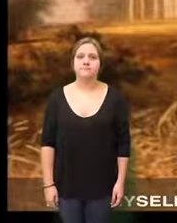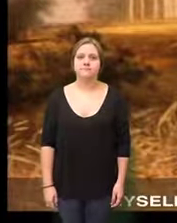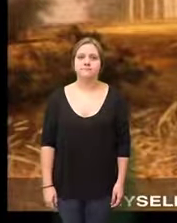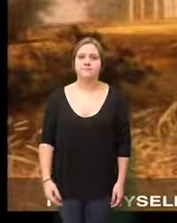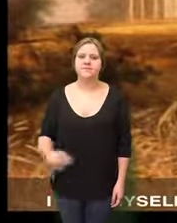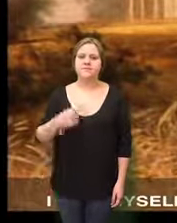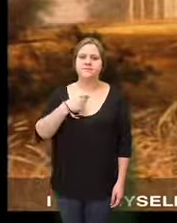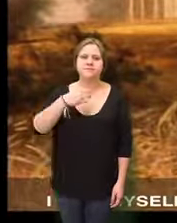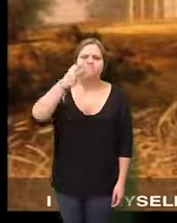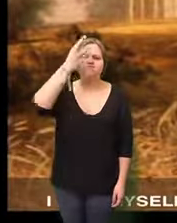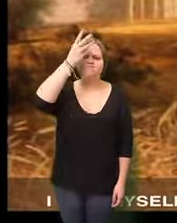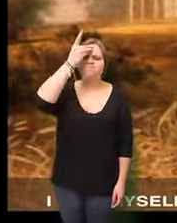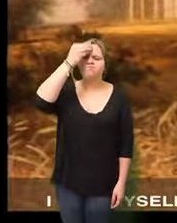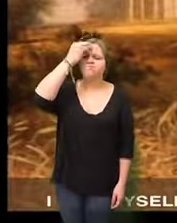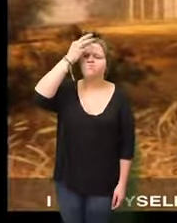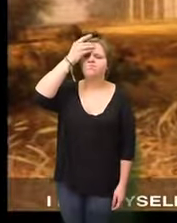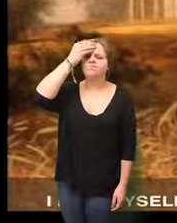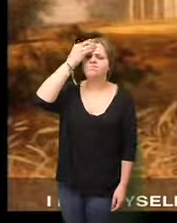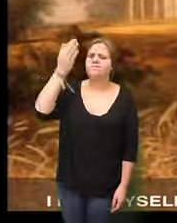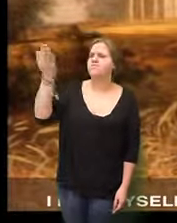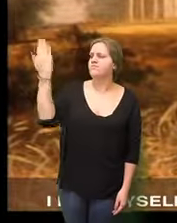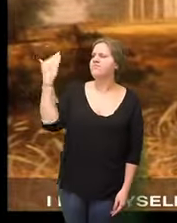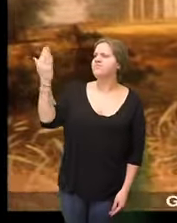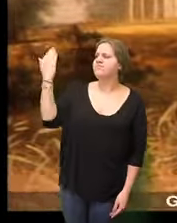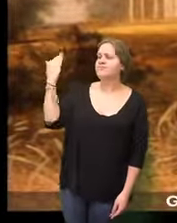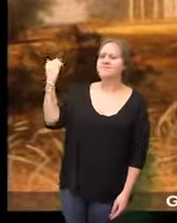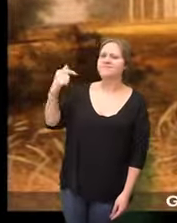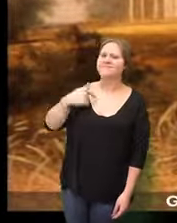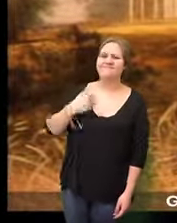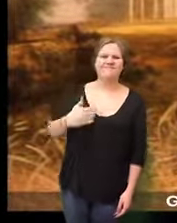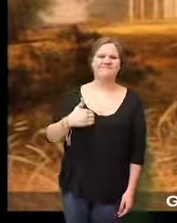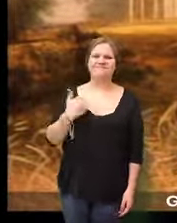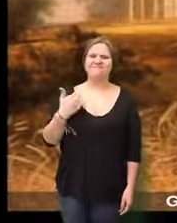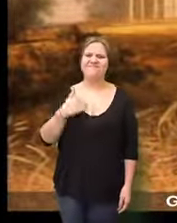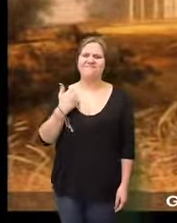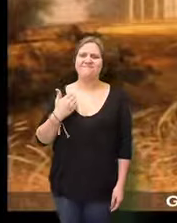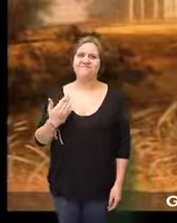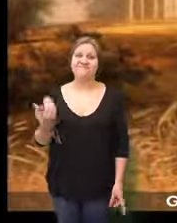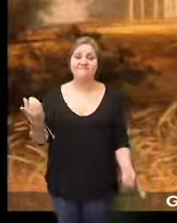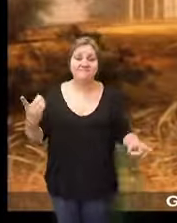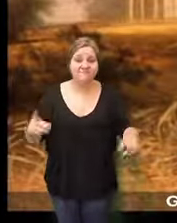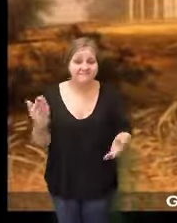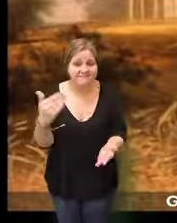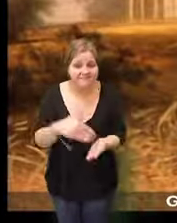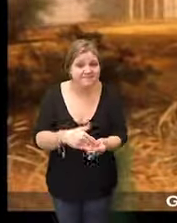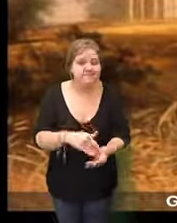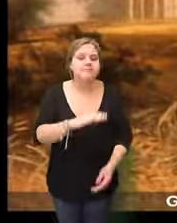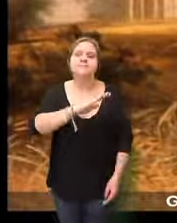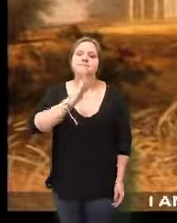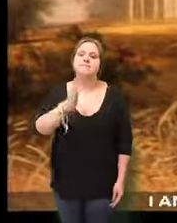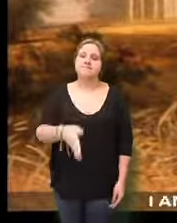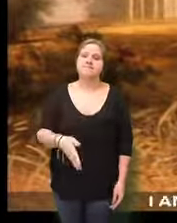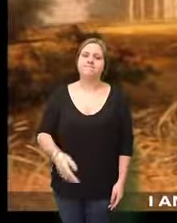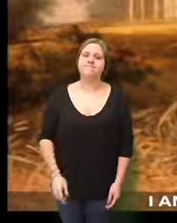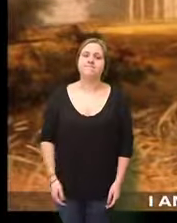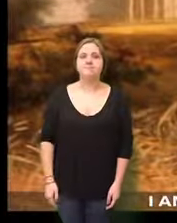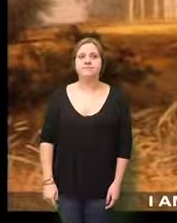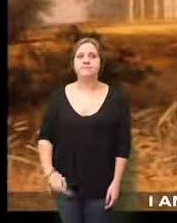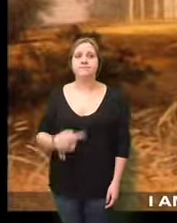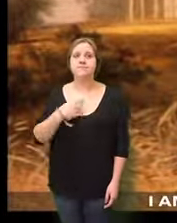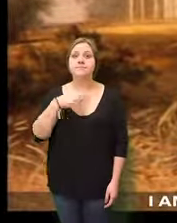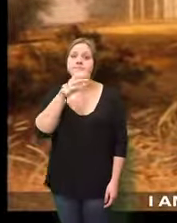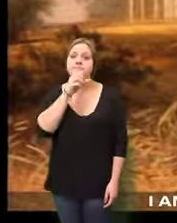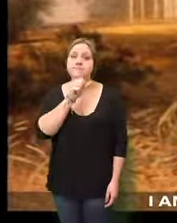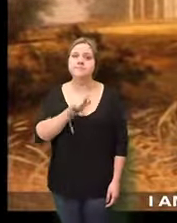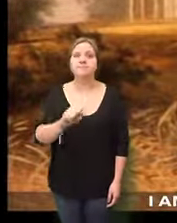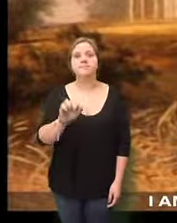I find myself thinking of the days of my youth gone to return no more I